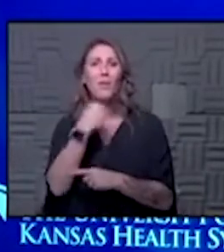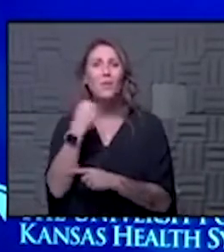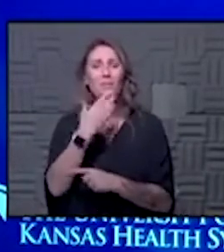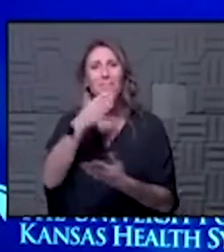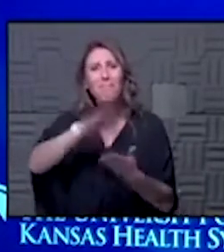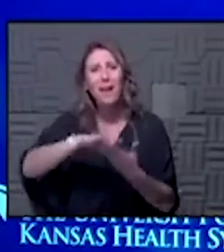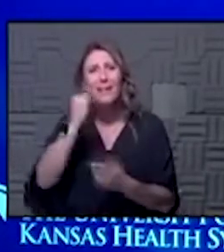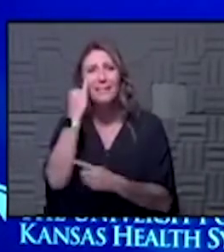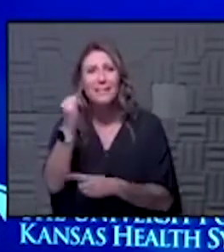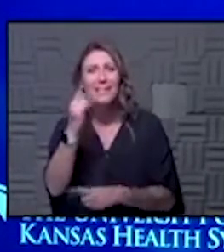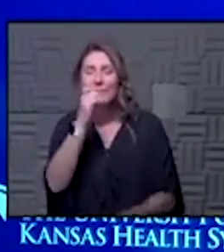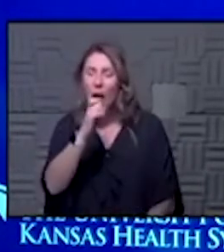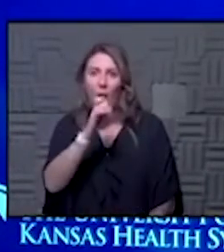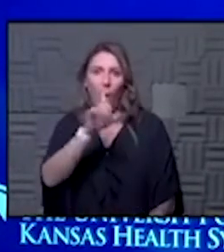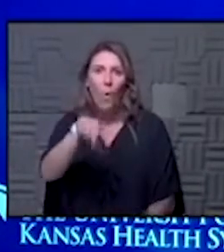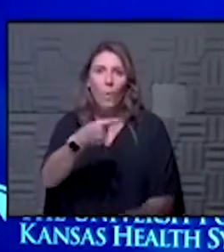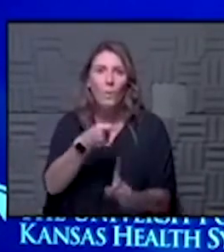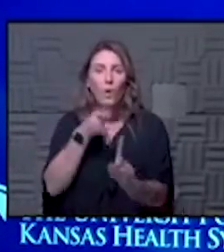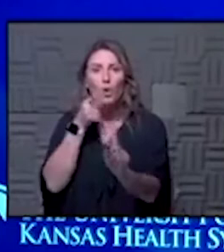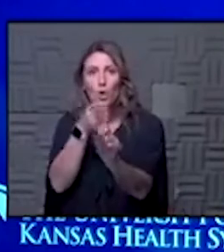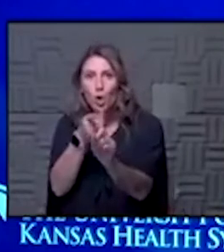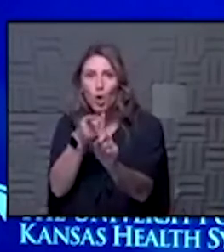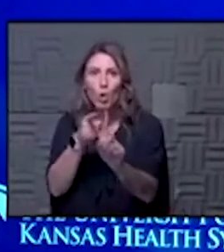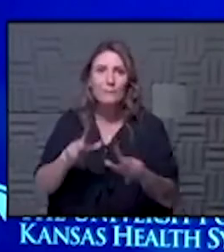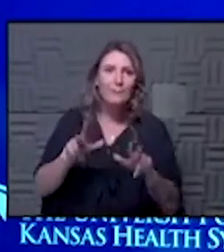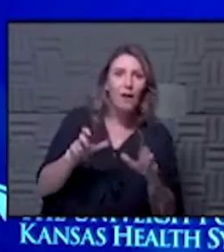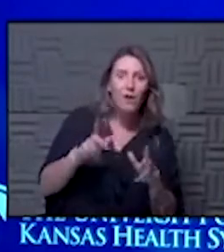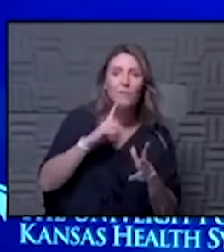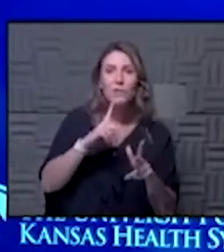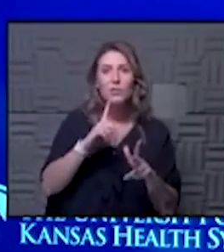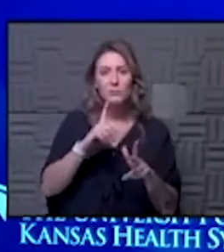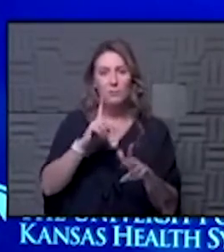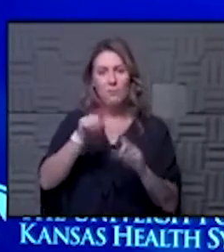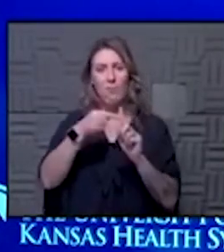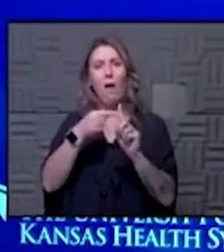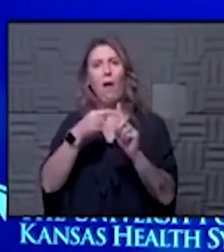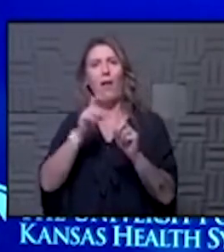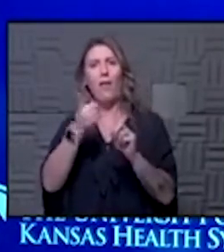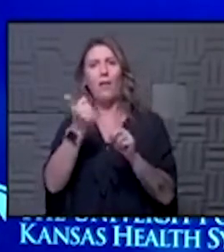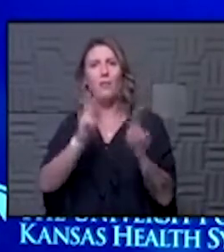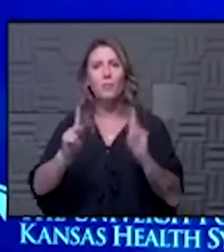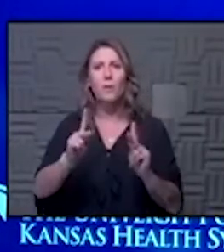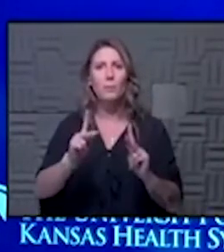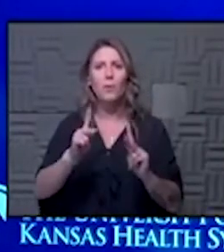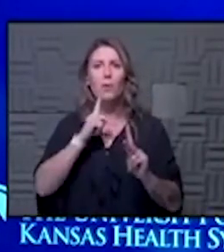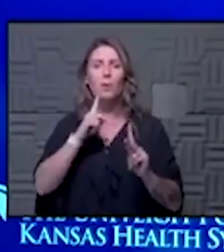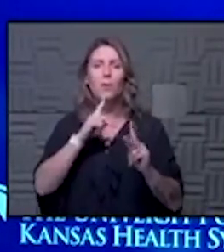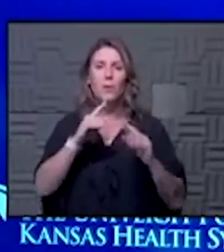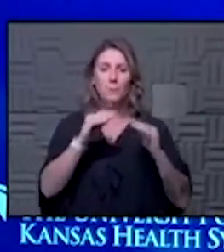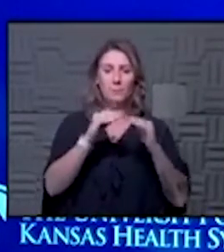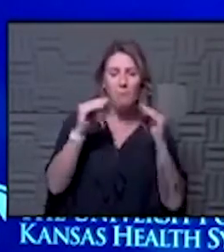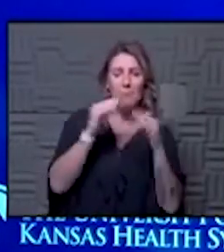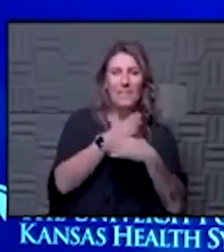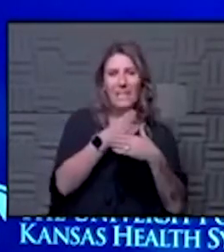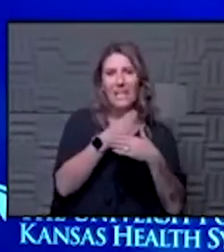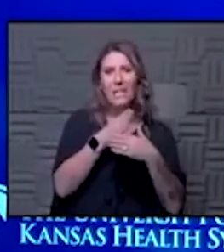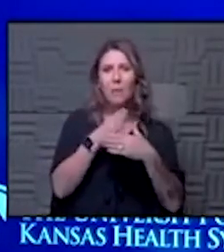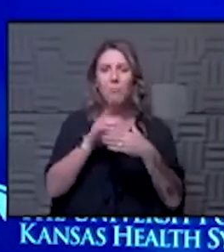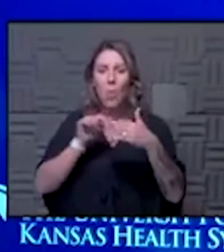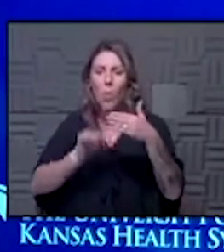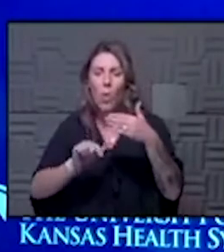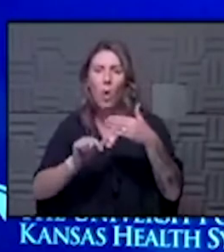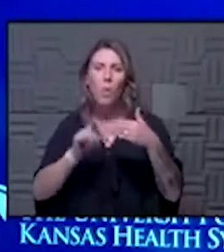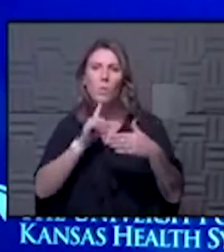not just about you it's about all the people you can hurt then becomes medium low and what i would say very low risk and i